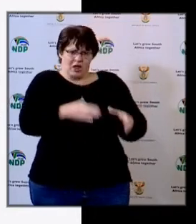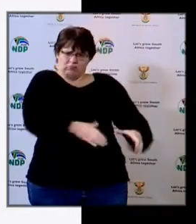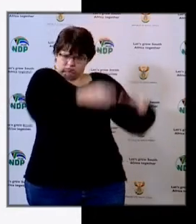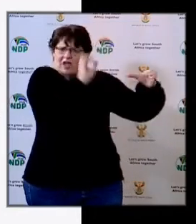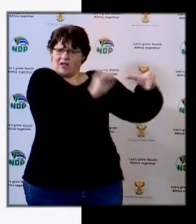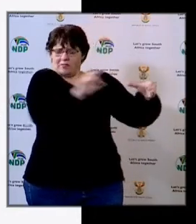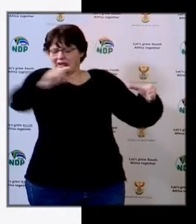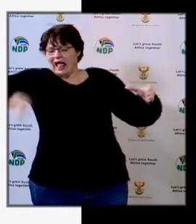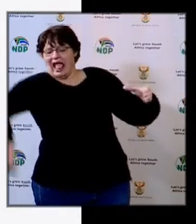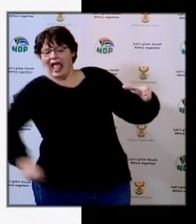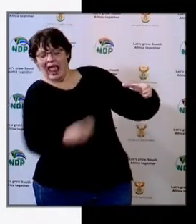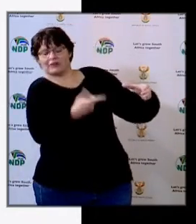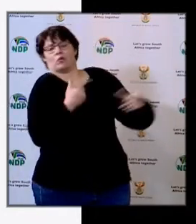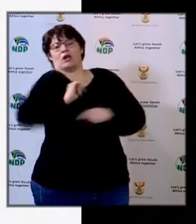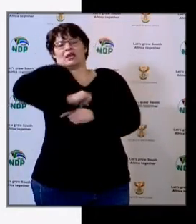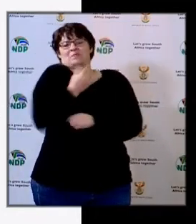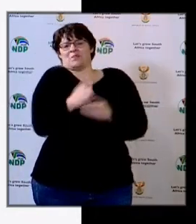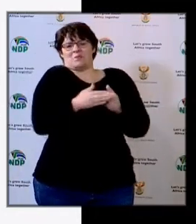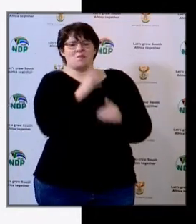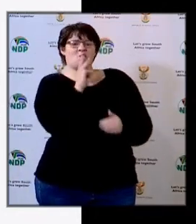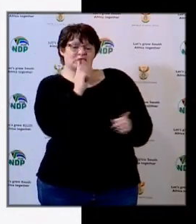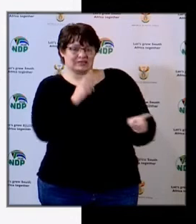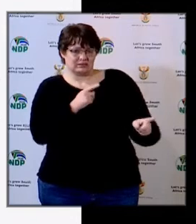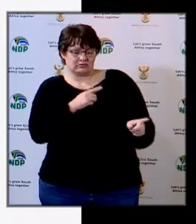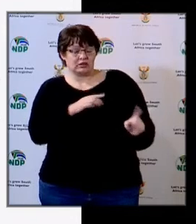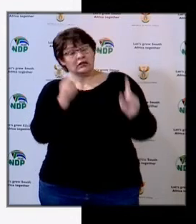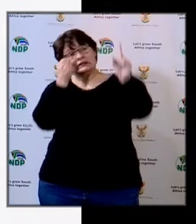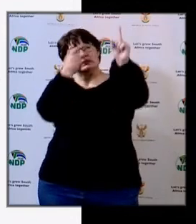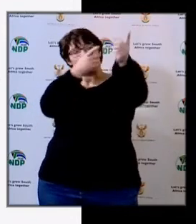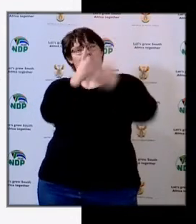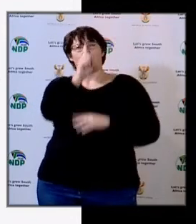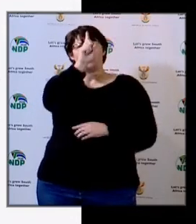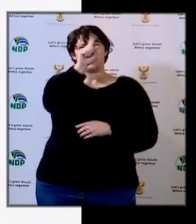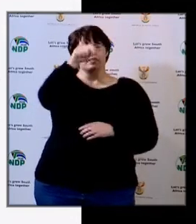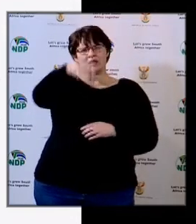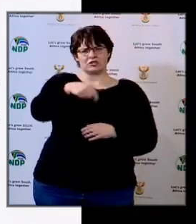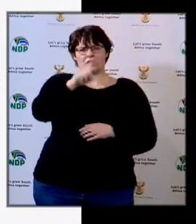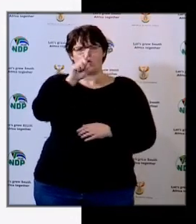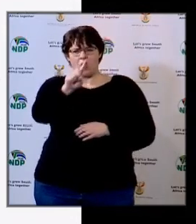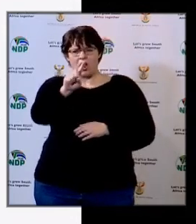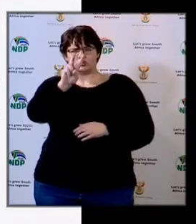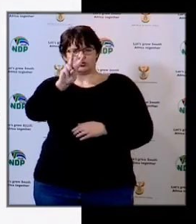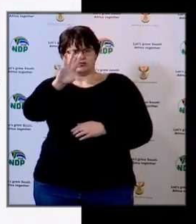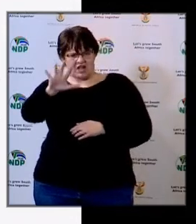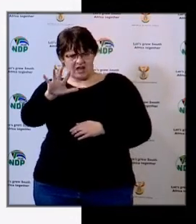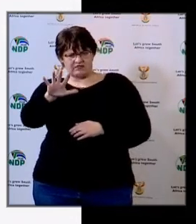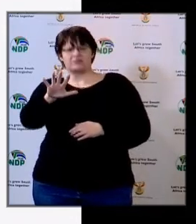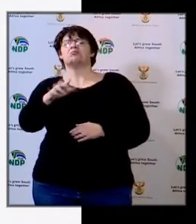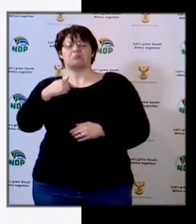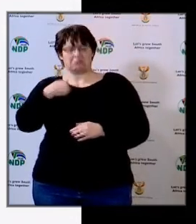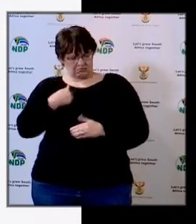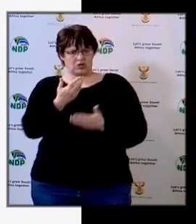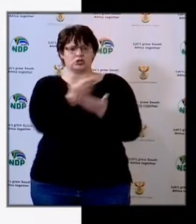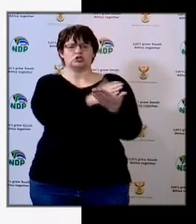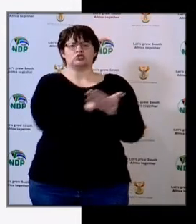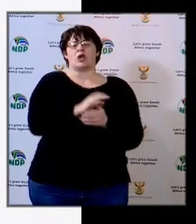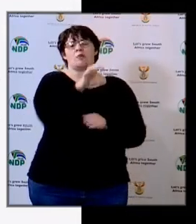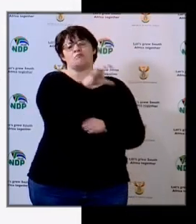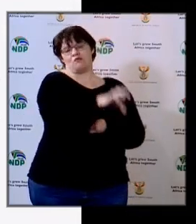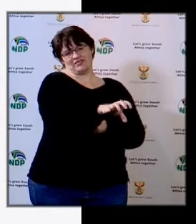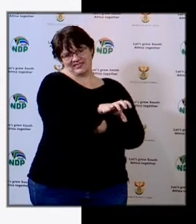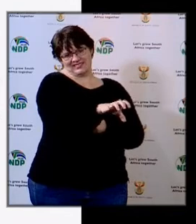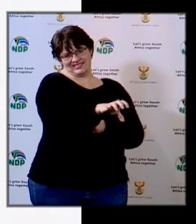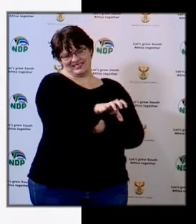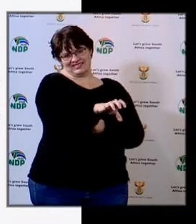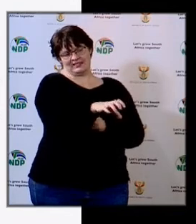they have. We the target of 1,125 as rainwater we share with the